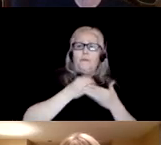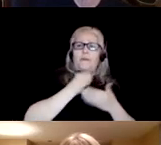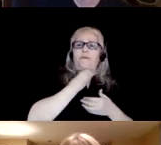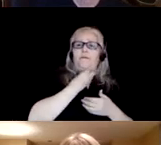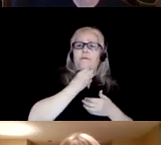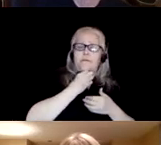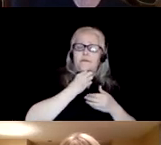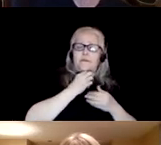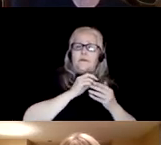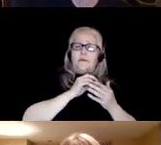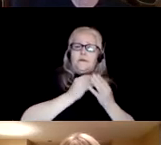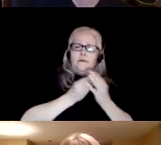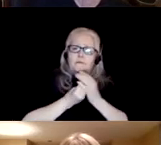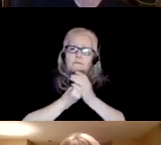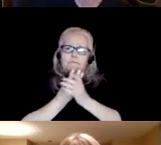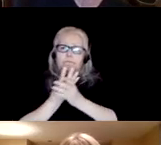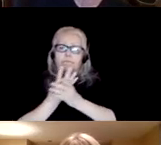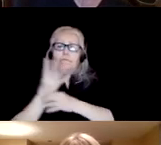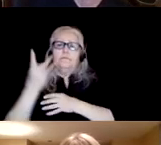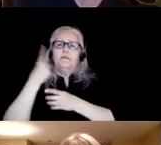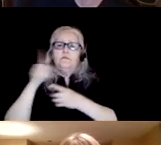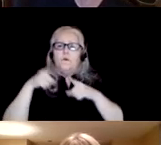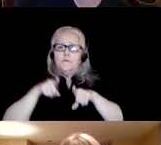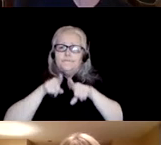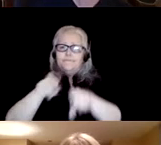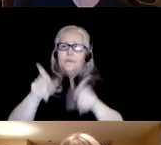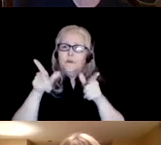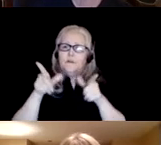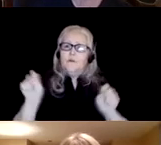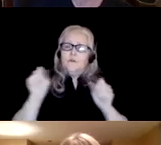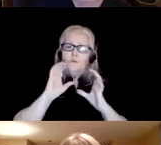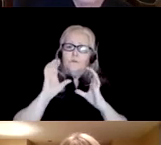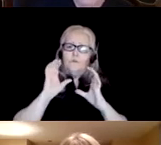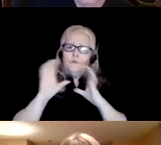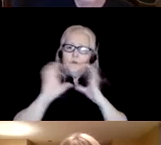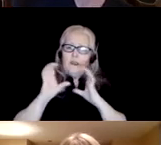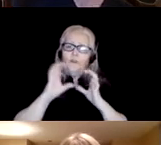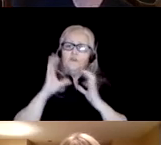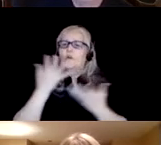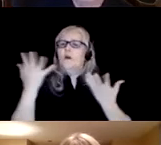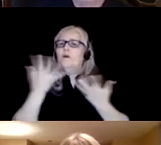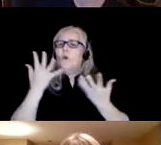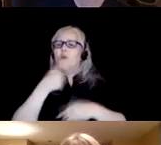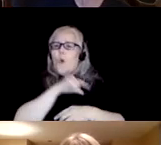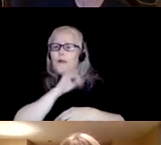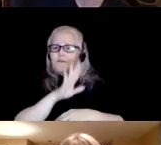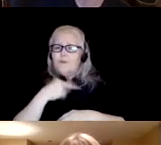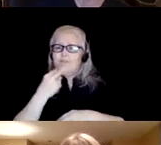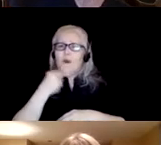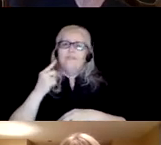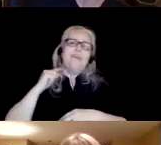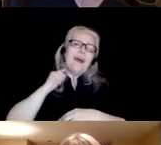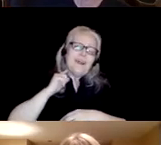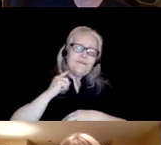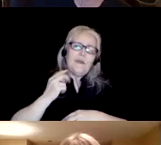exploitation for paralinguistic communication including individual voice quality accent speech and vocal